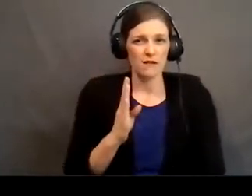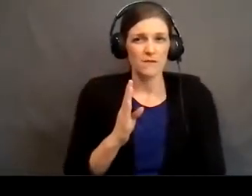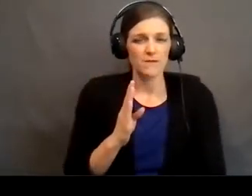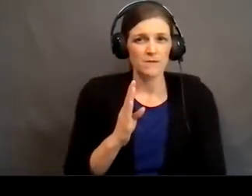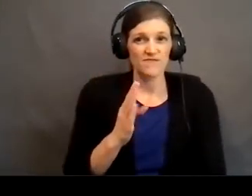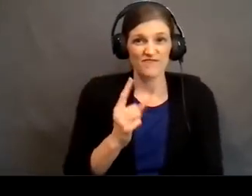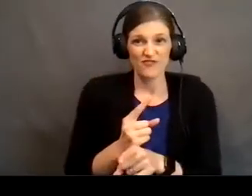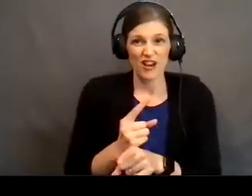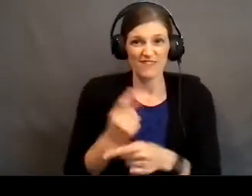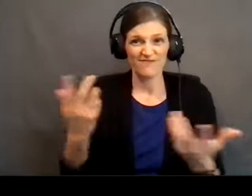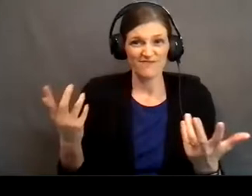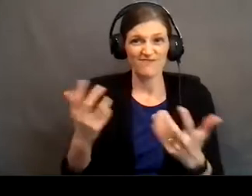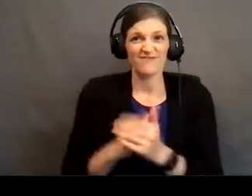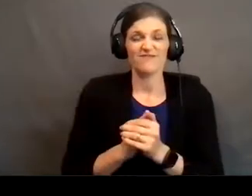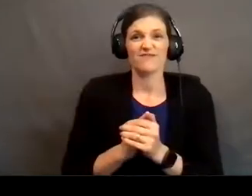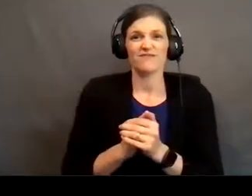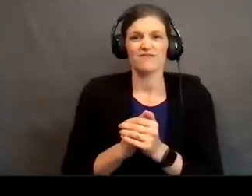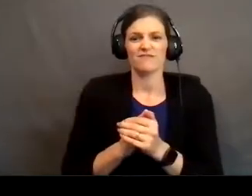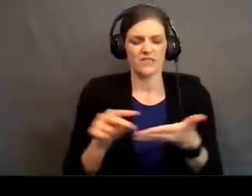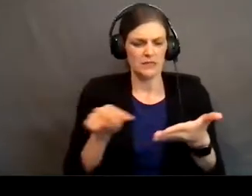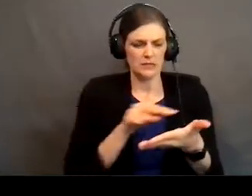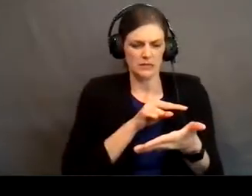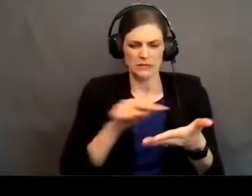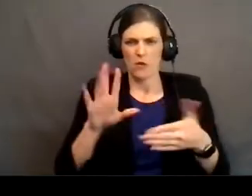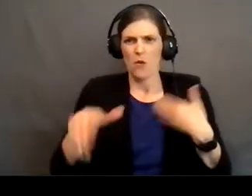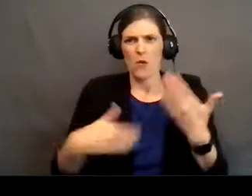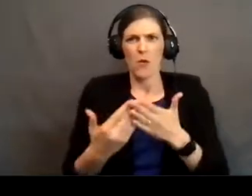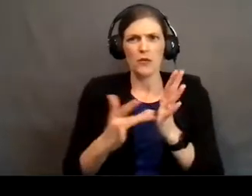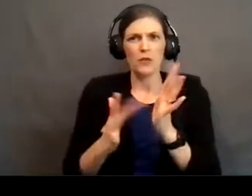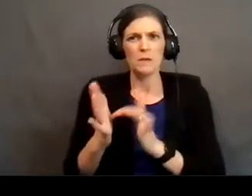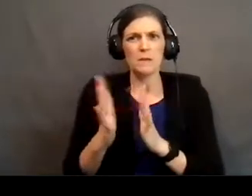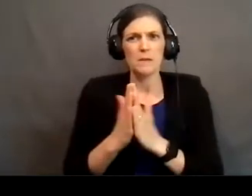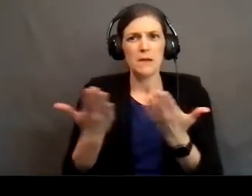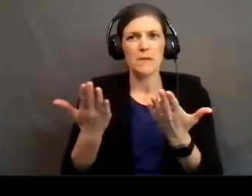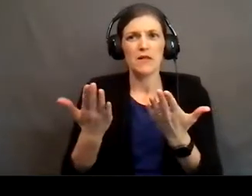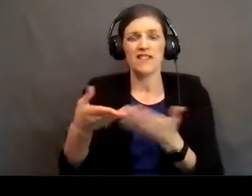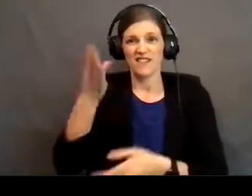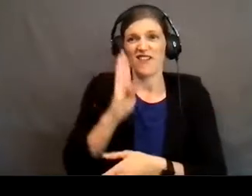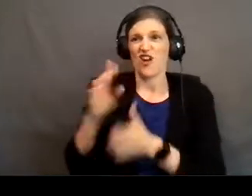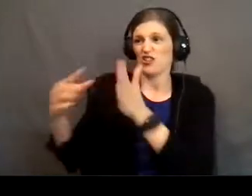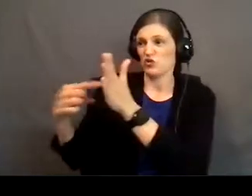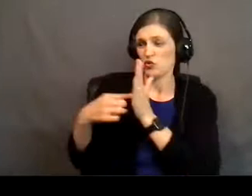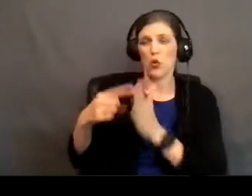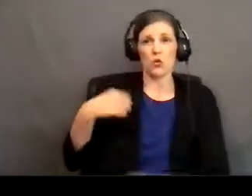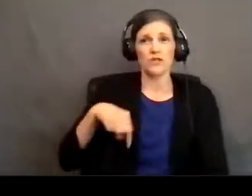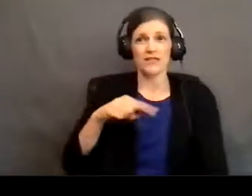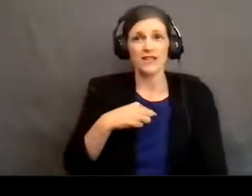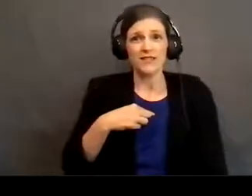Right? We look all throughout the scriptures and God shows us He's revealed to us